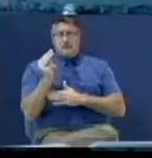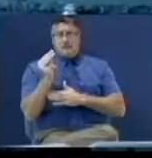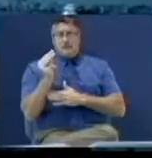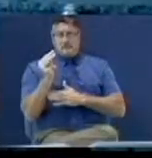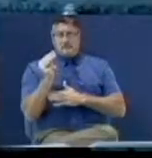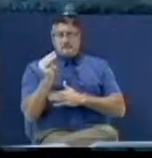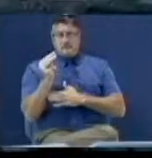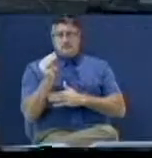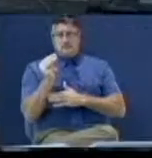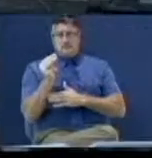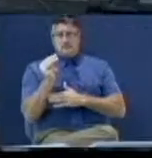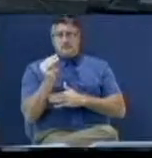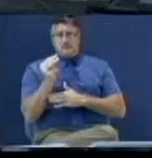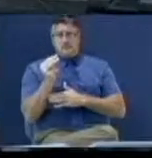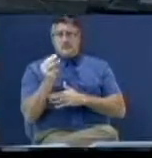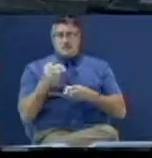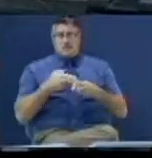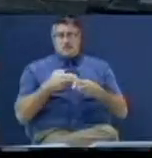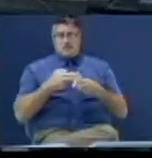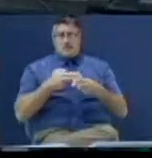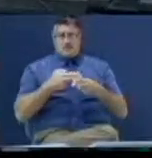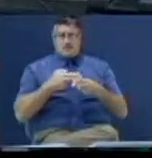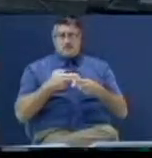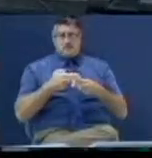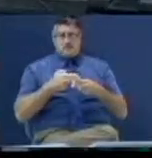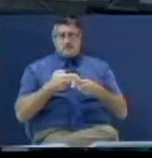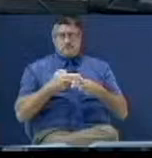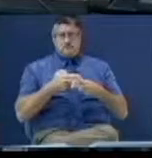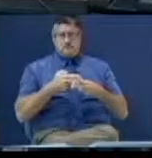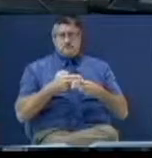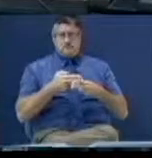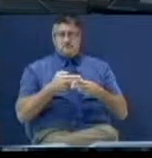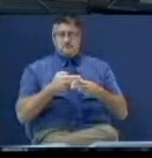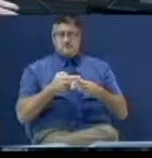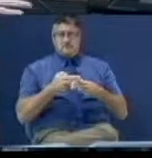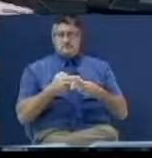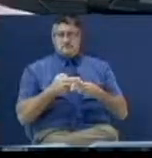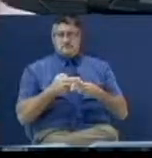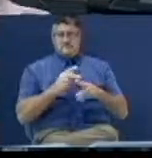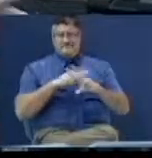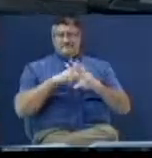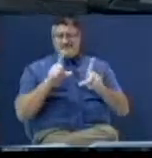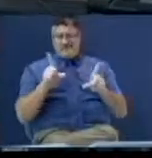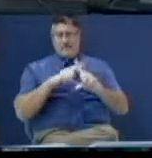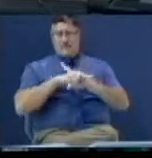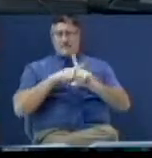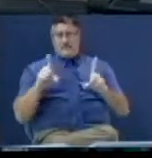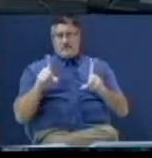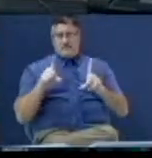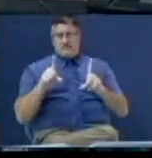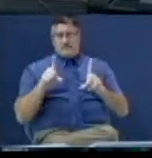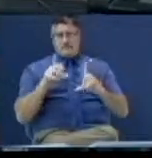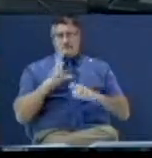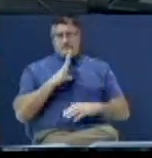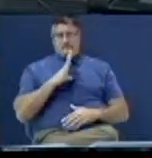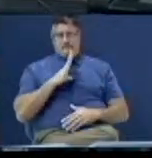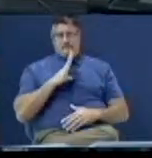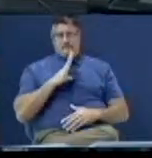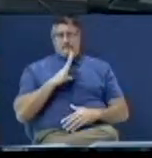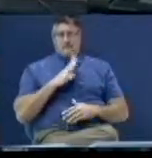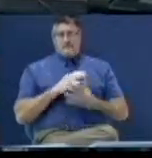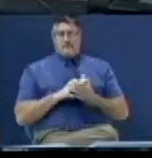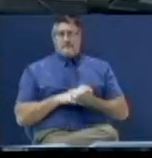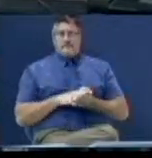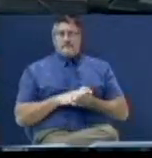probably about two-thirds through. Okay? That's a little unusual for me, but I'm going to, two-thirds